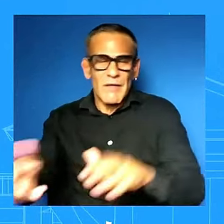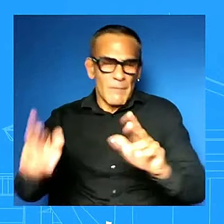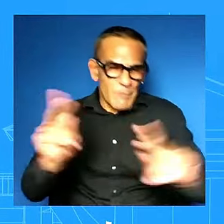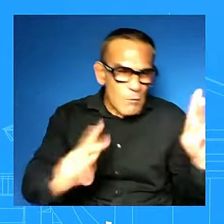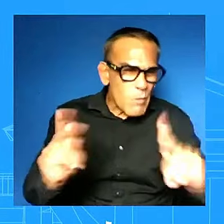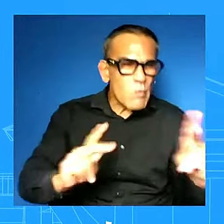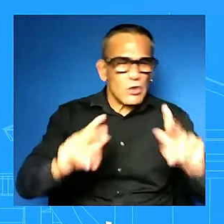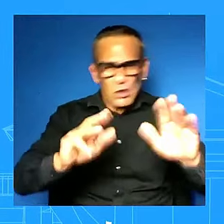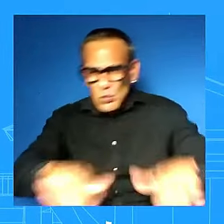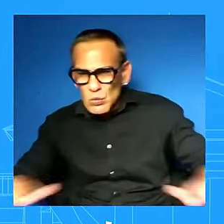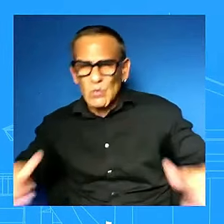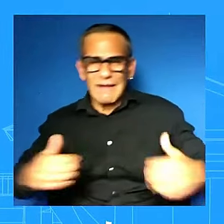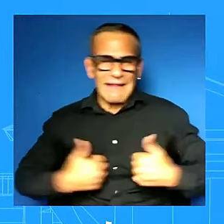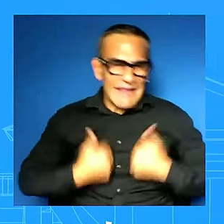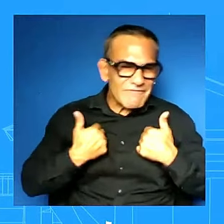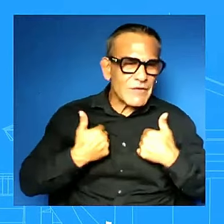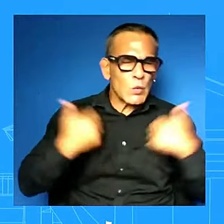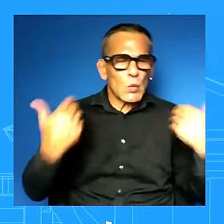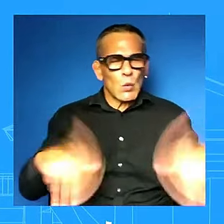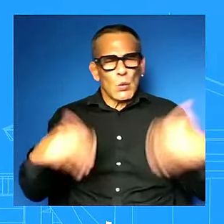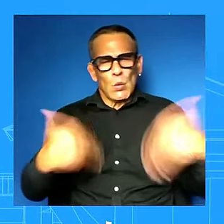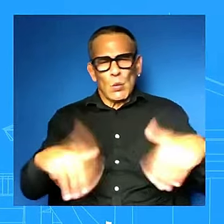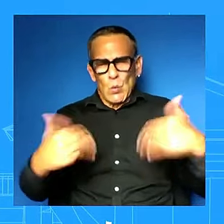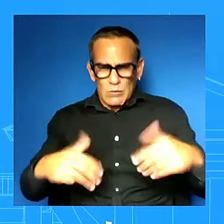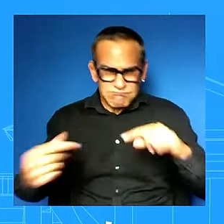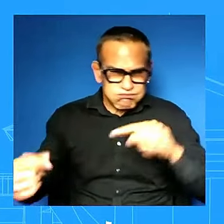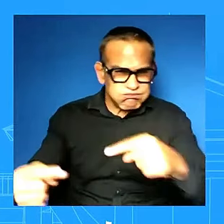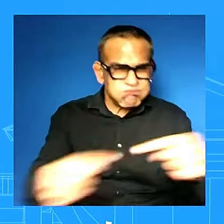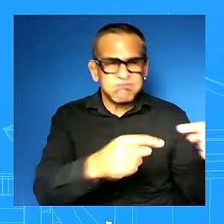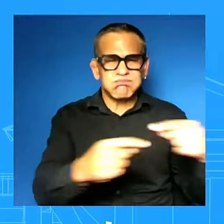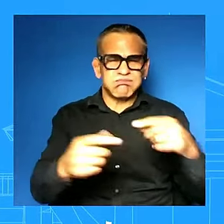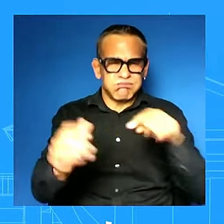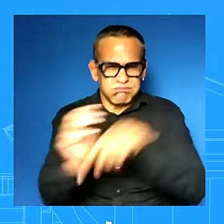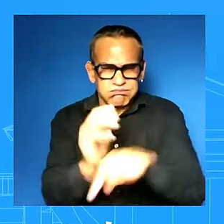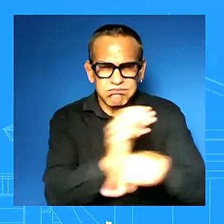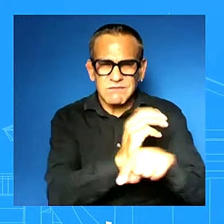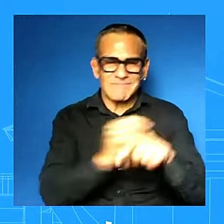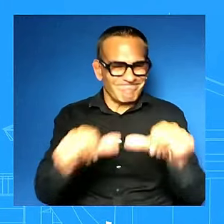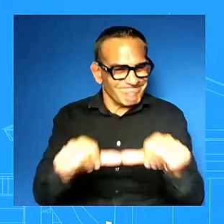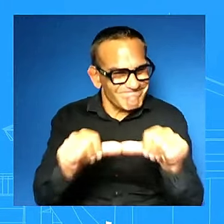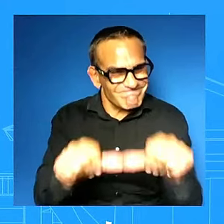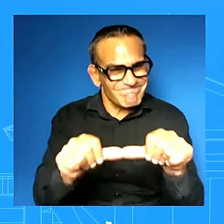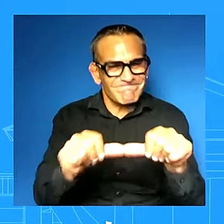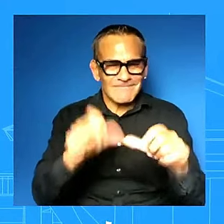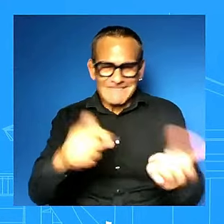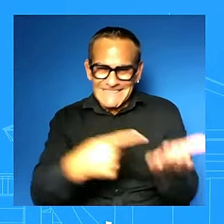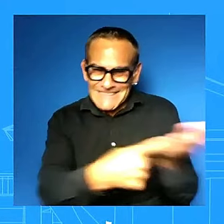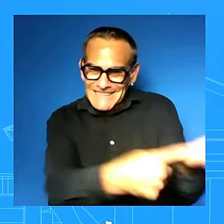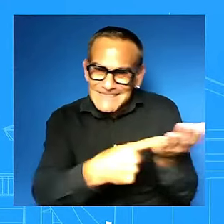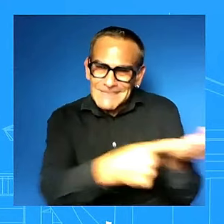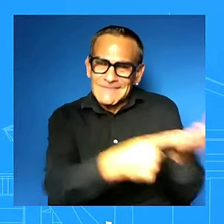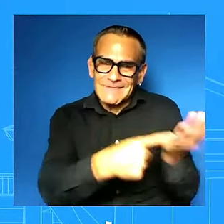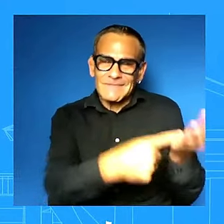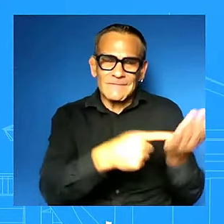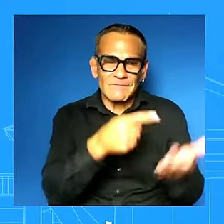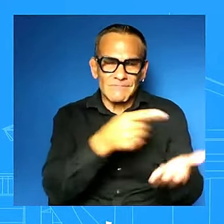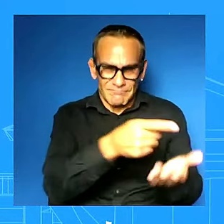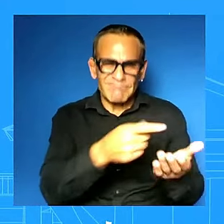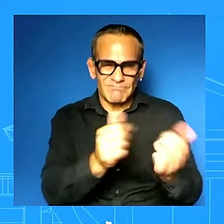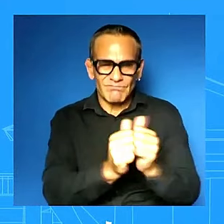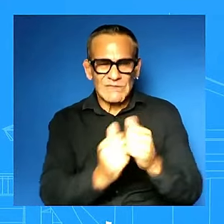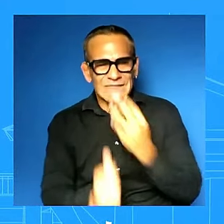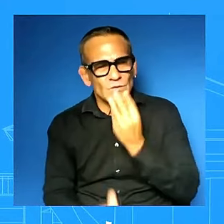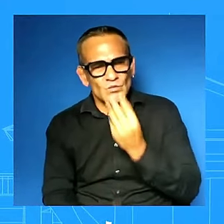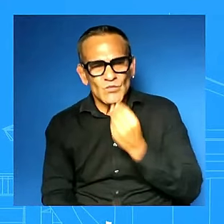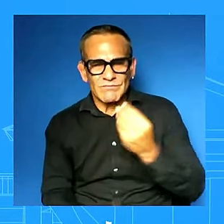and wounded and so we're having we're having those uh those conversations with our israeli counterparts okay so you don't you don't have a